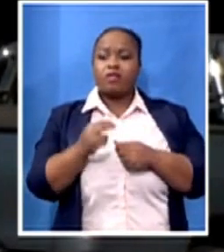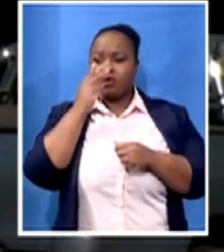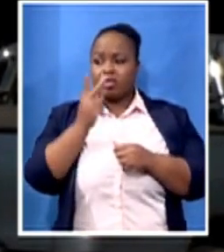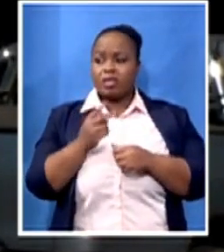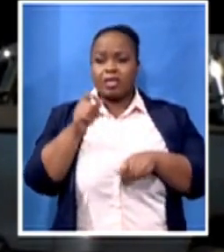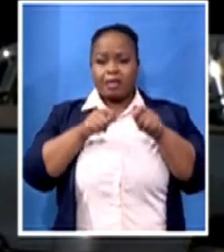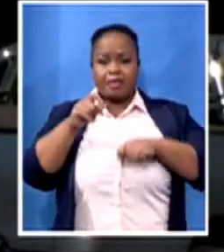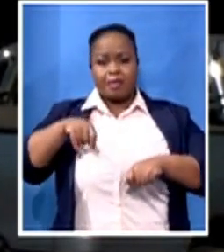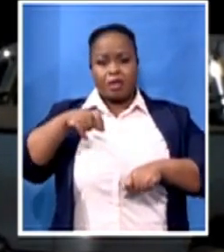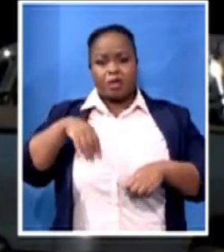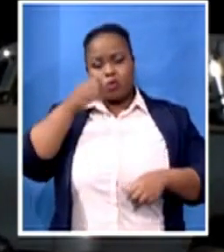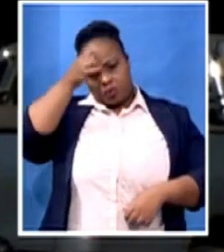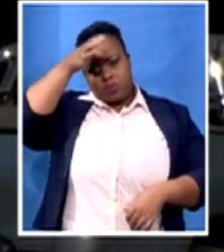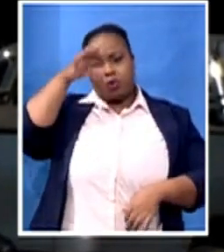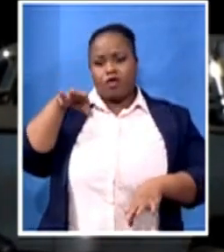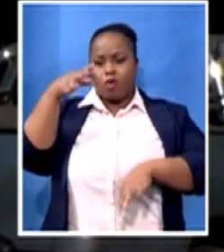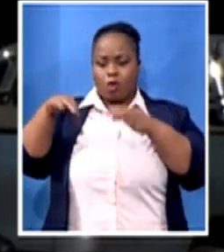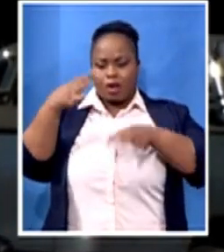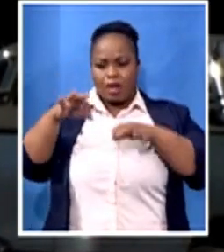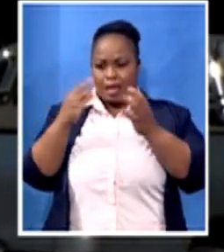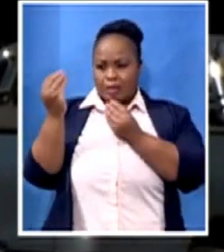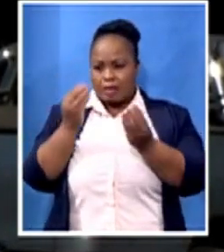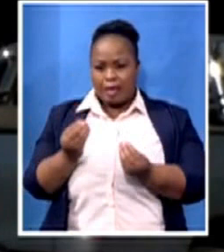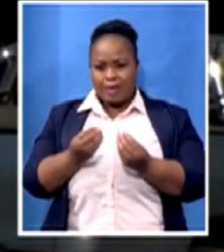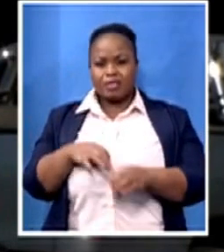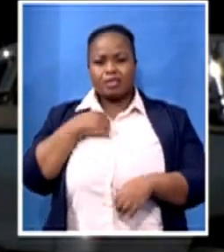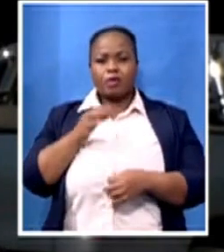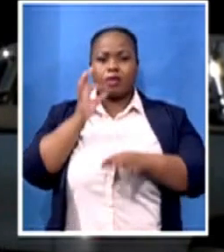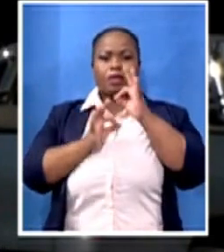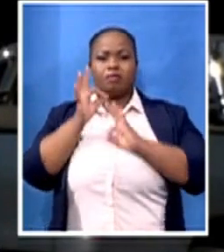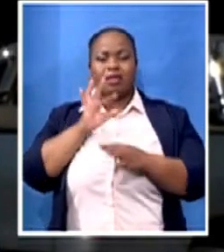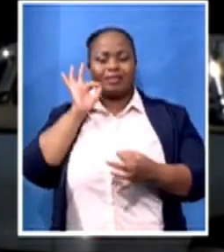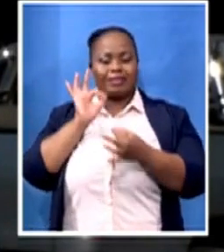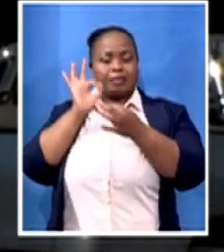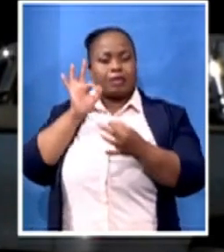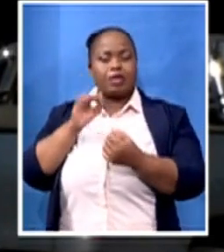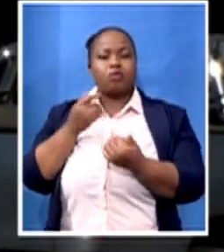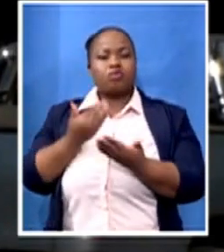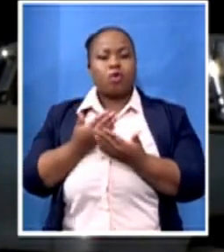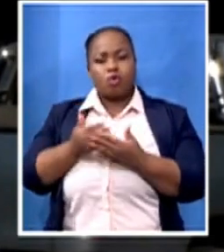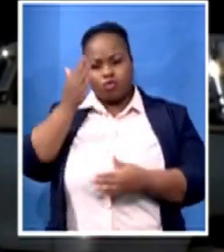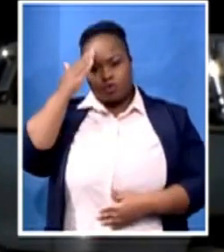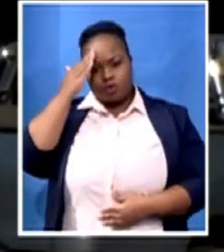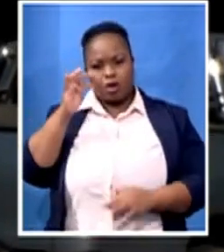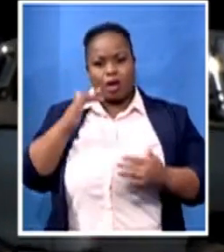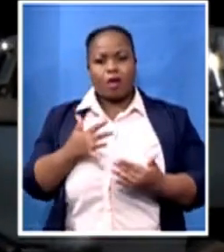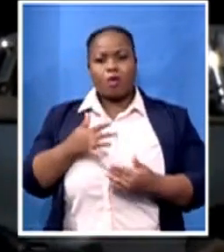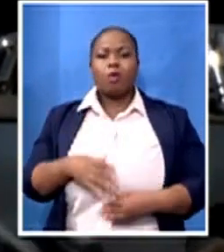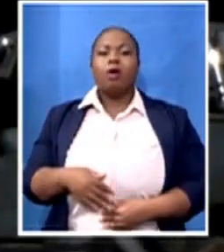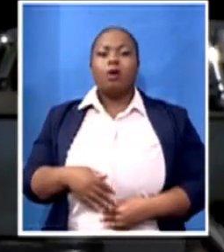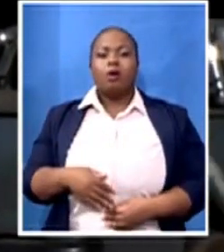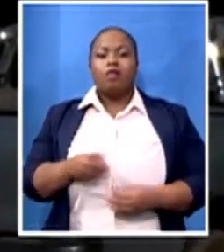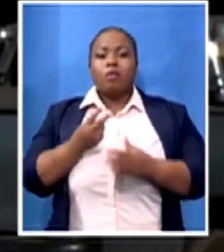accuracy and synthesizing the taking of both screening and testing.